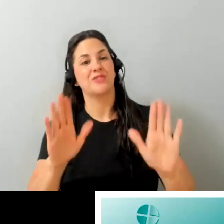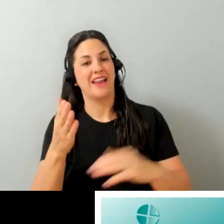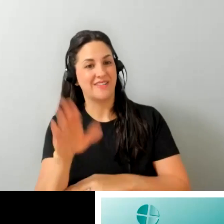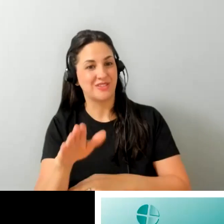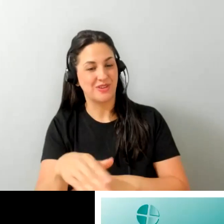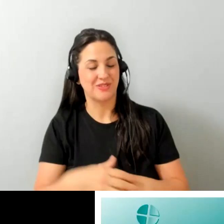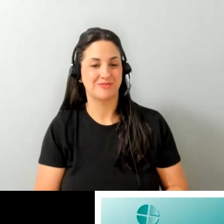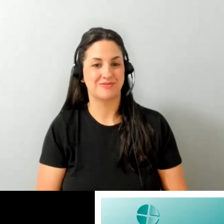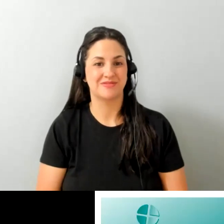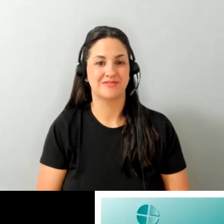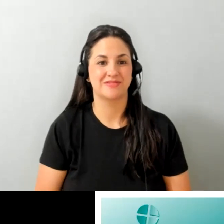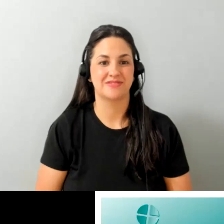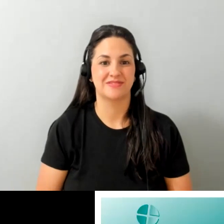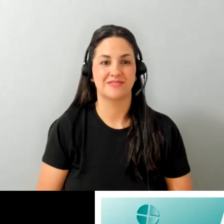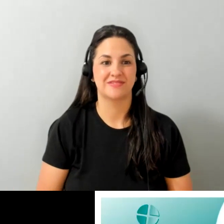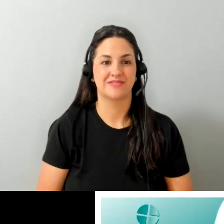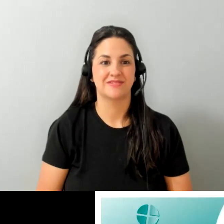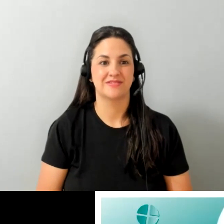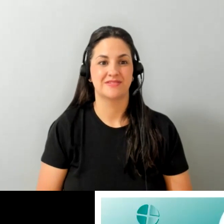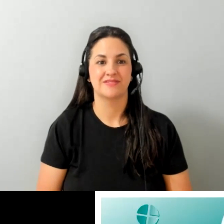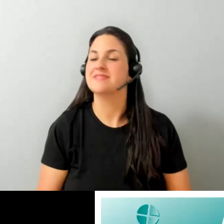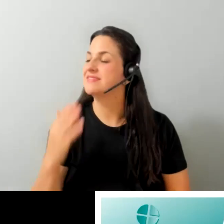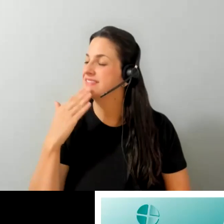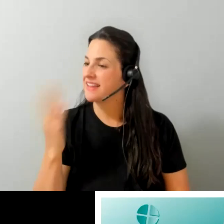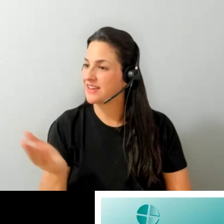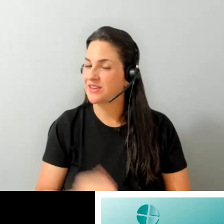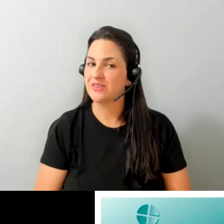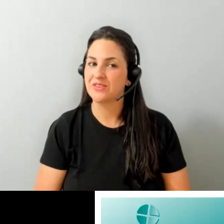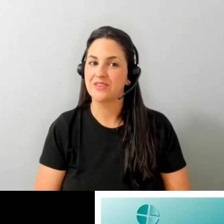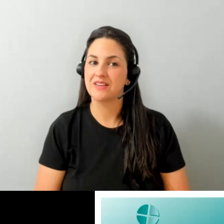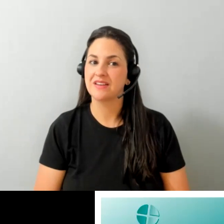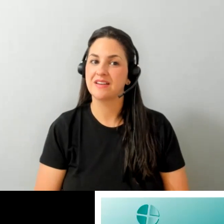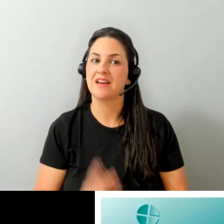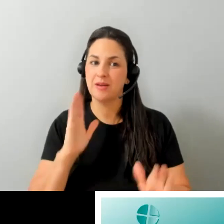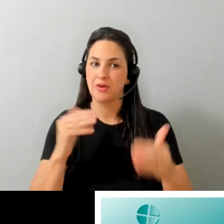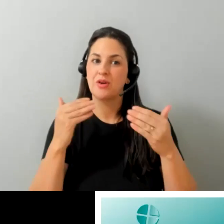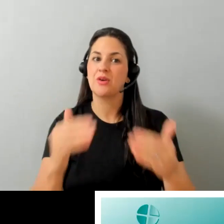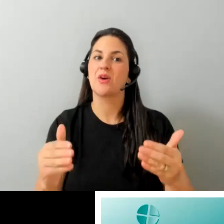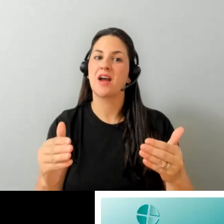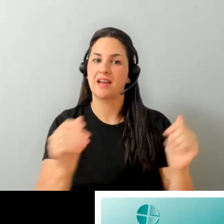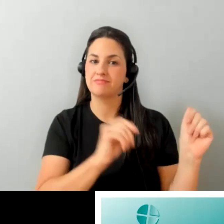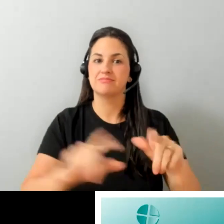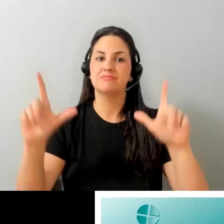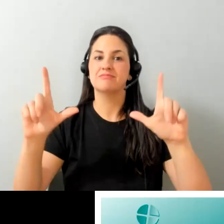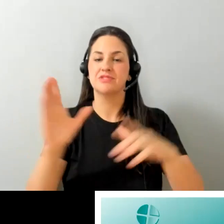thank you uh i'm just gonna go ahead and share my screen first